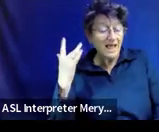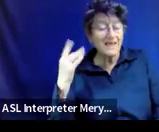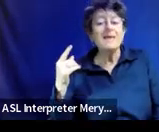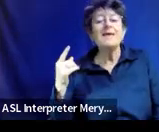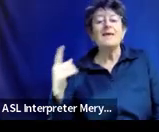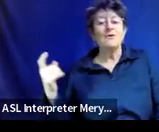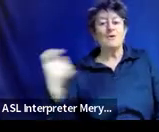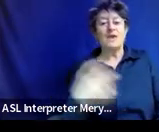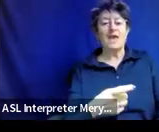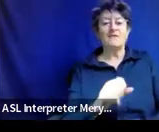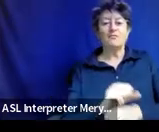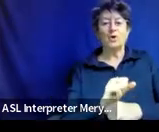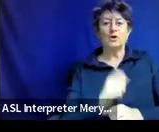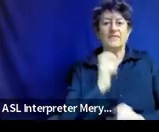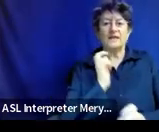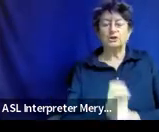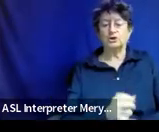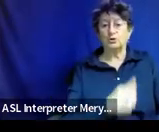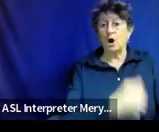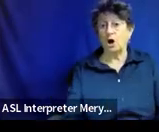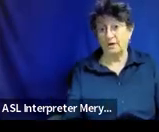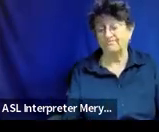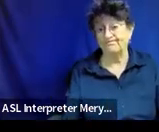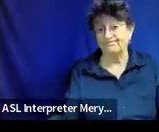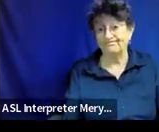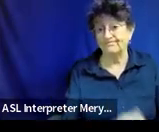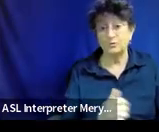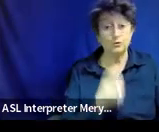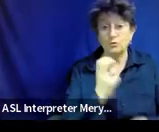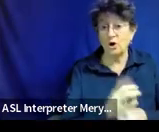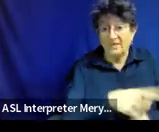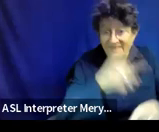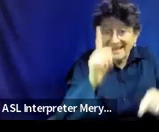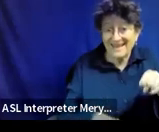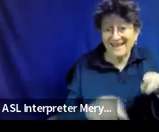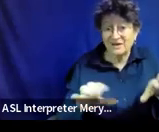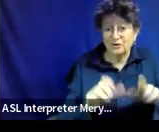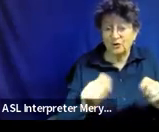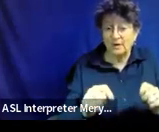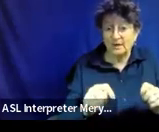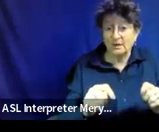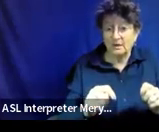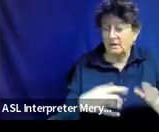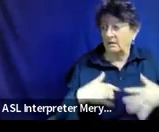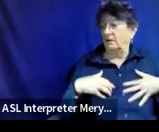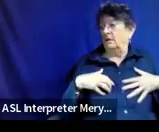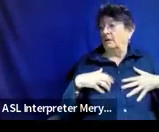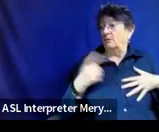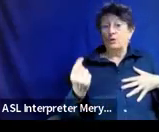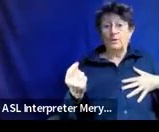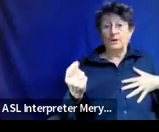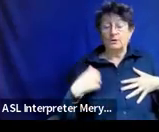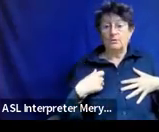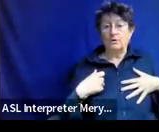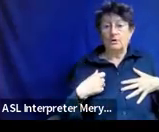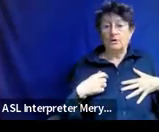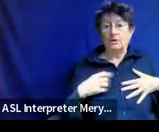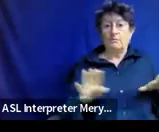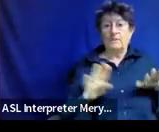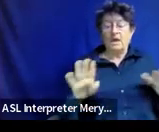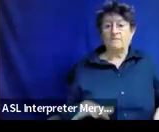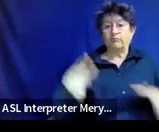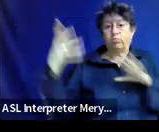students are faced with work that is not doable, the best option is to behave poorly to avoid it, right? So it's like